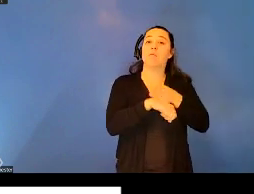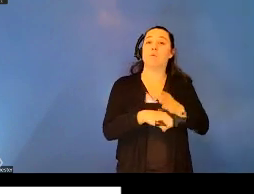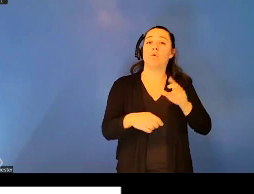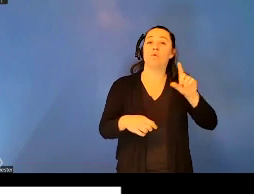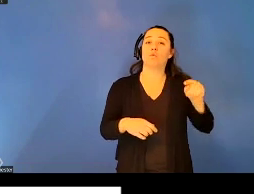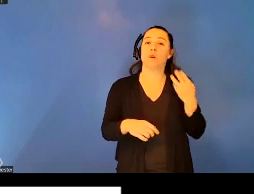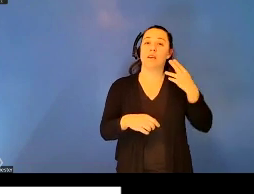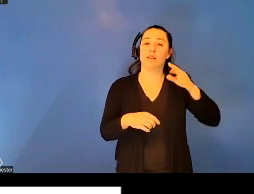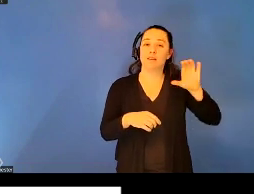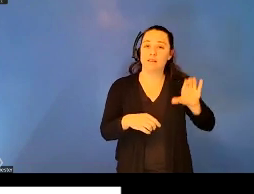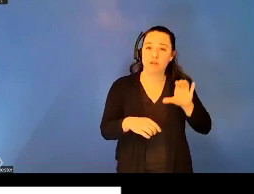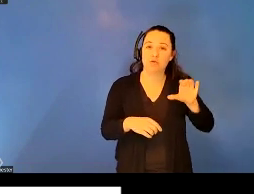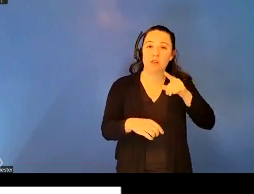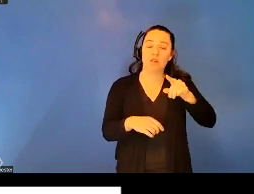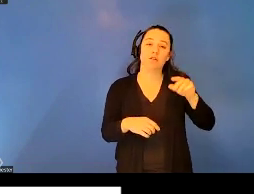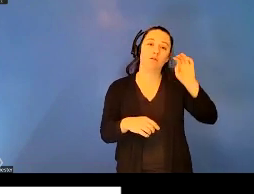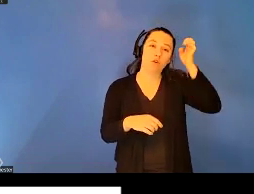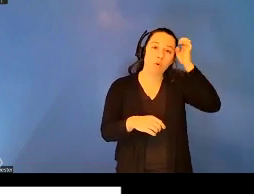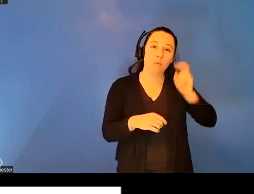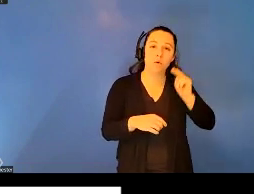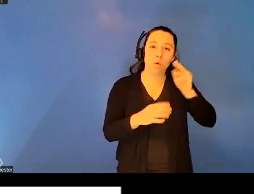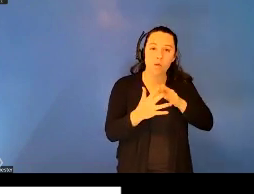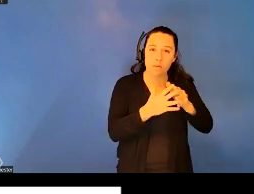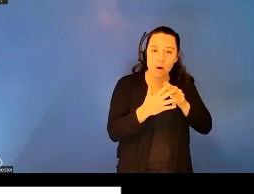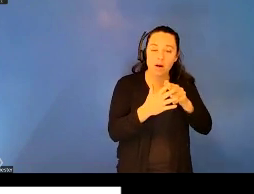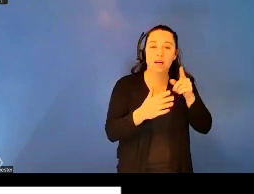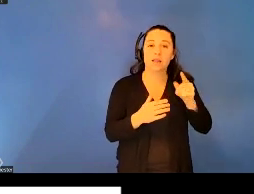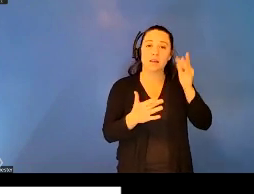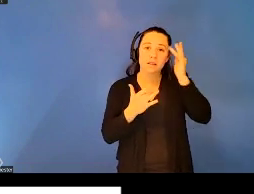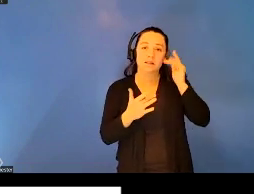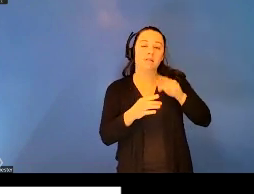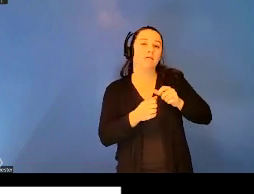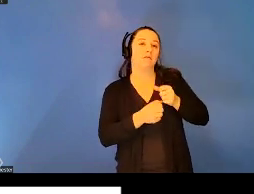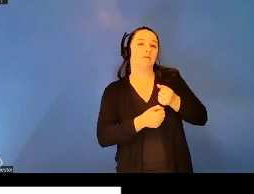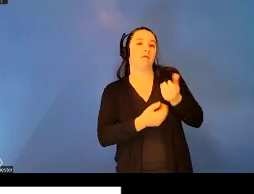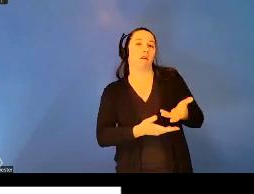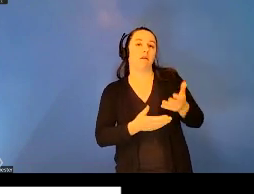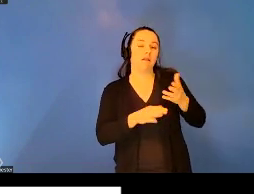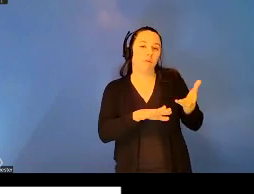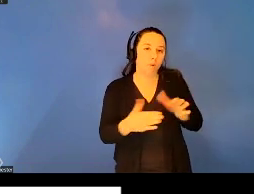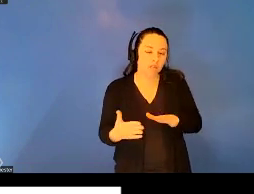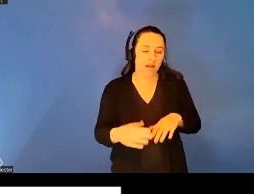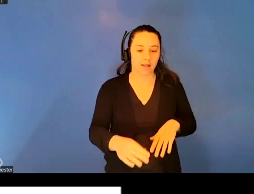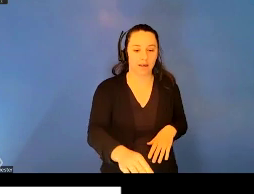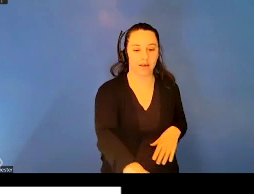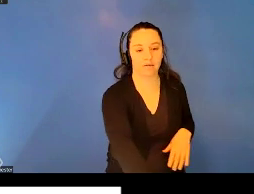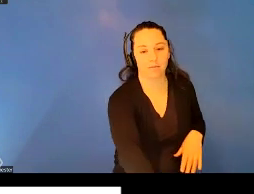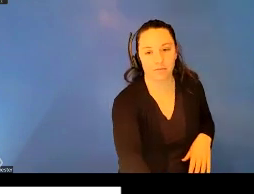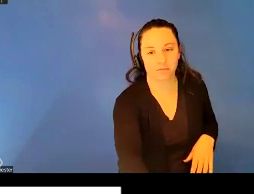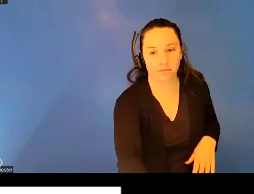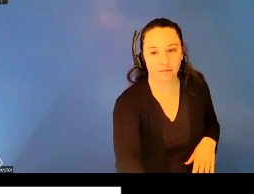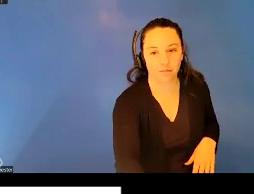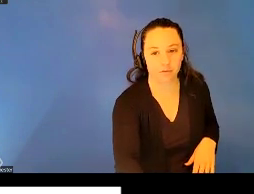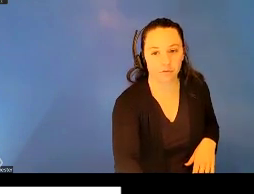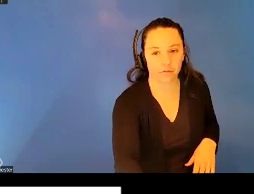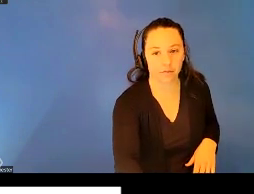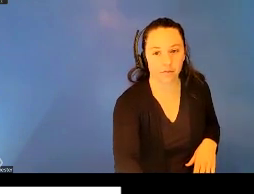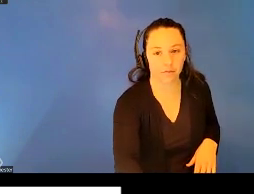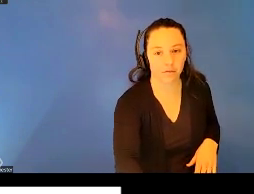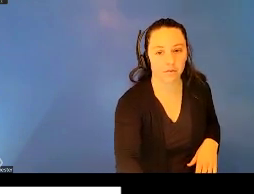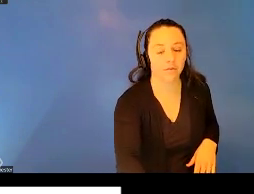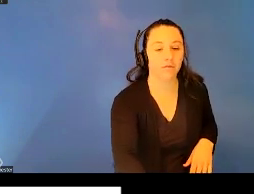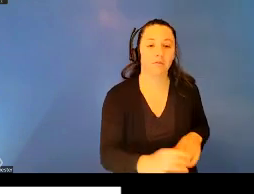epidemiological transition of the dynamics of disease risk and causes of mortality. Certainly important scientific contributions